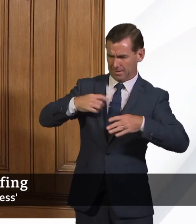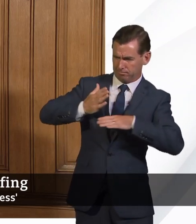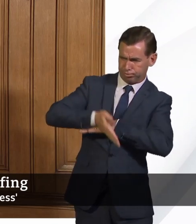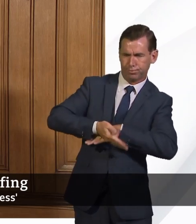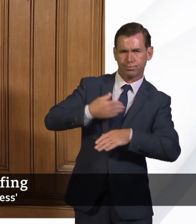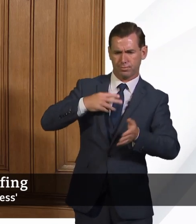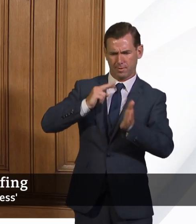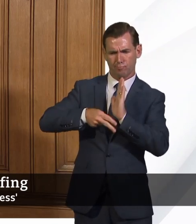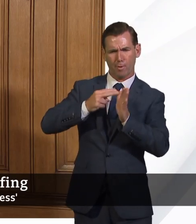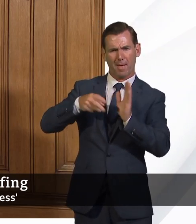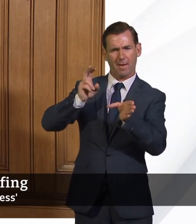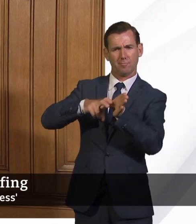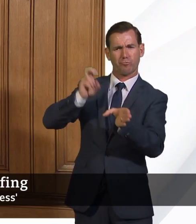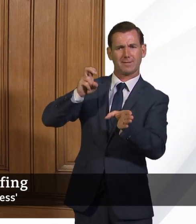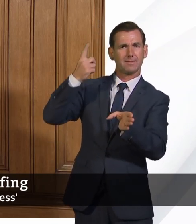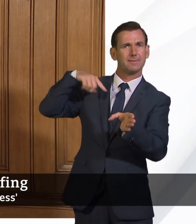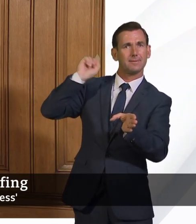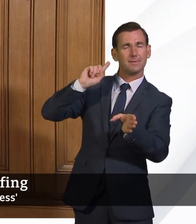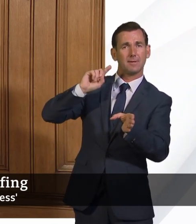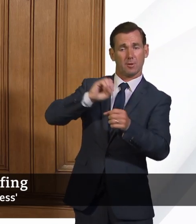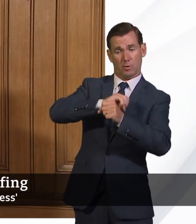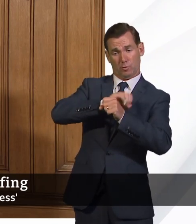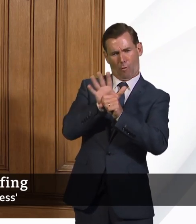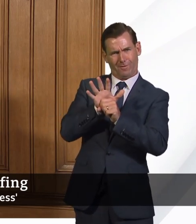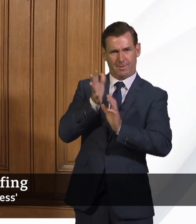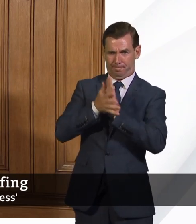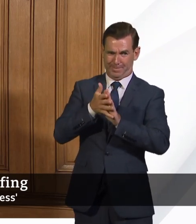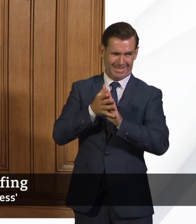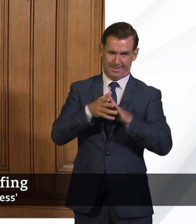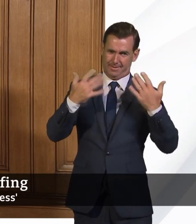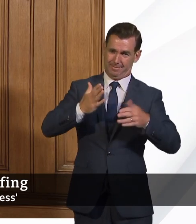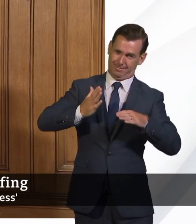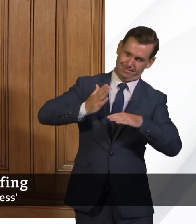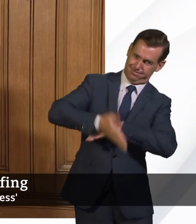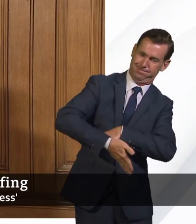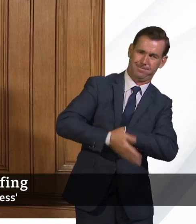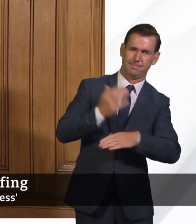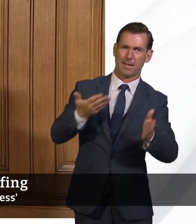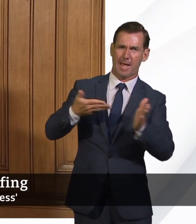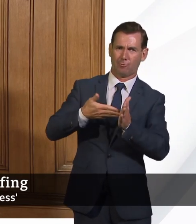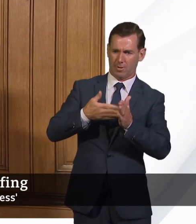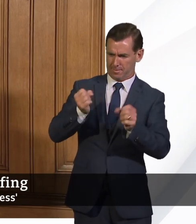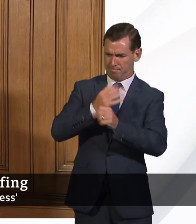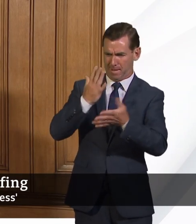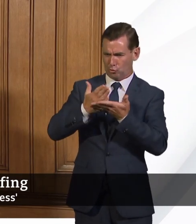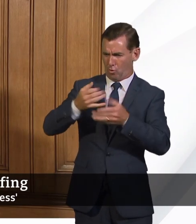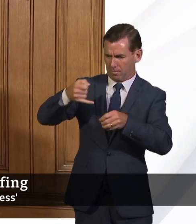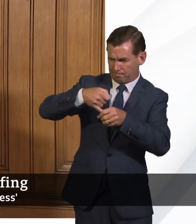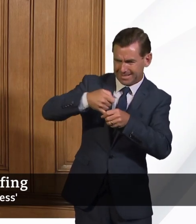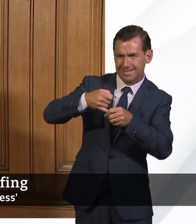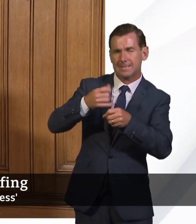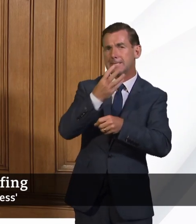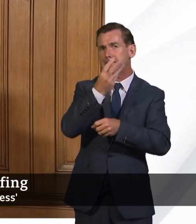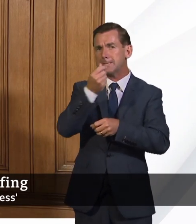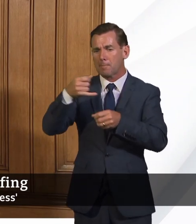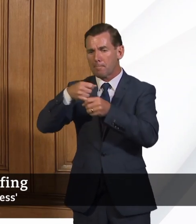preparation for Brexit. And indeed, COVID has meant that the teams have had to do even more work on medicines and particular medicines that are